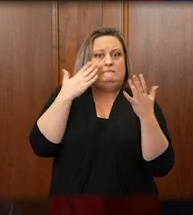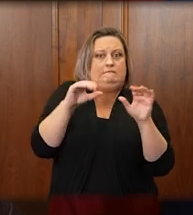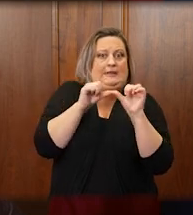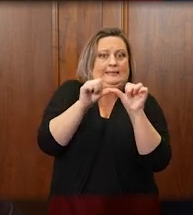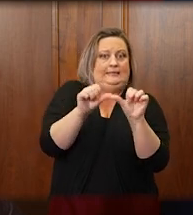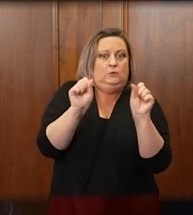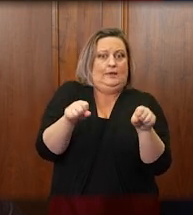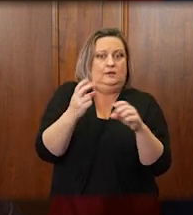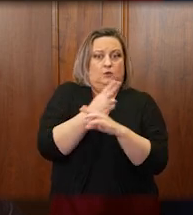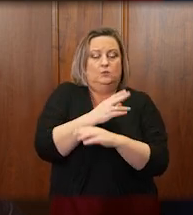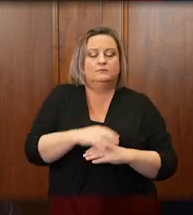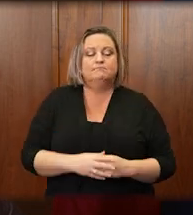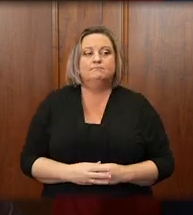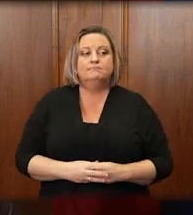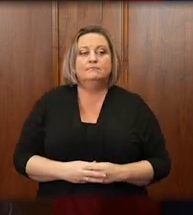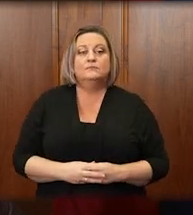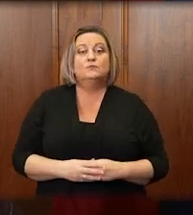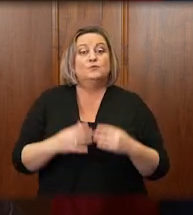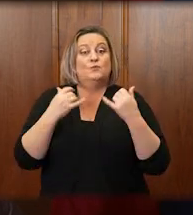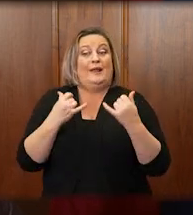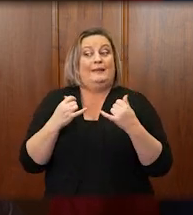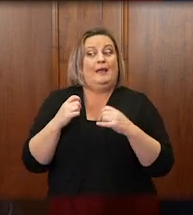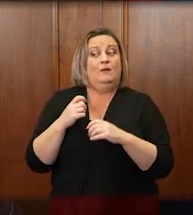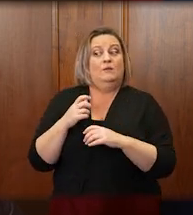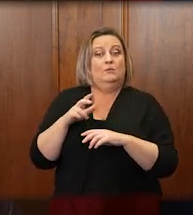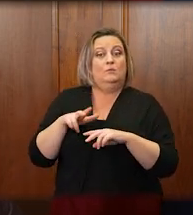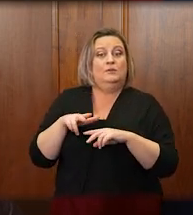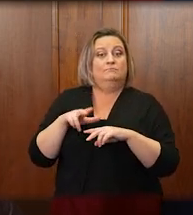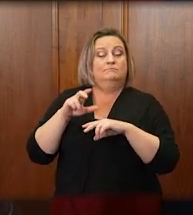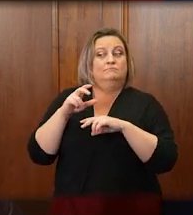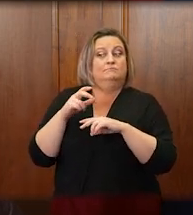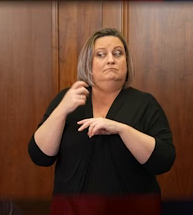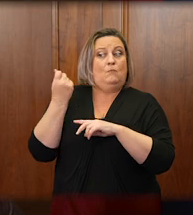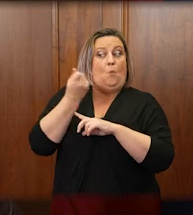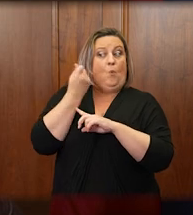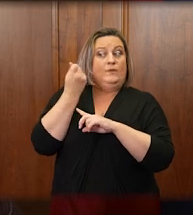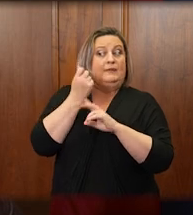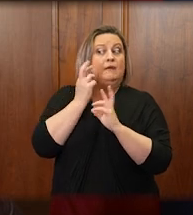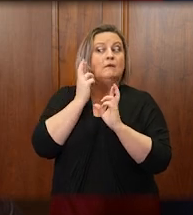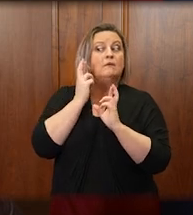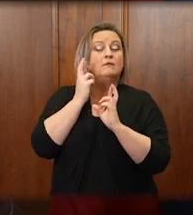we continue to hold our breath and hope for the best. And so far, so good.